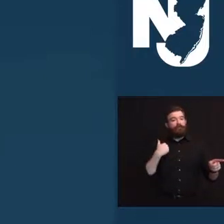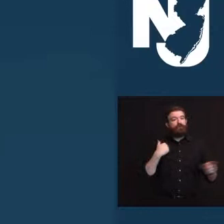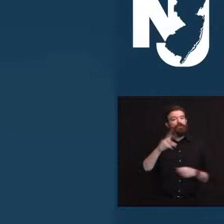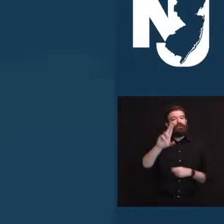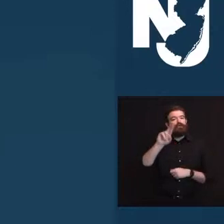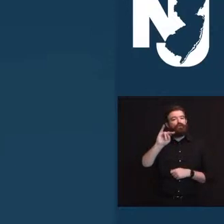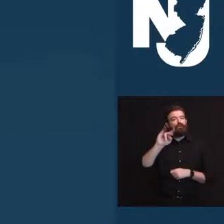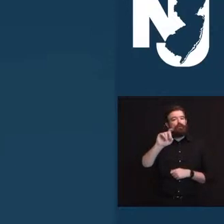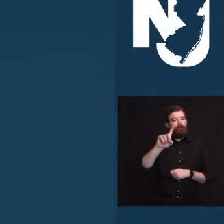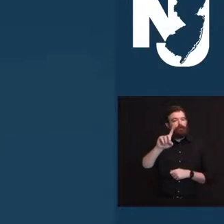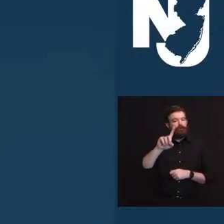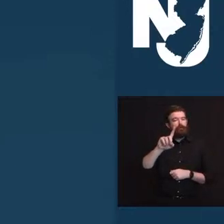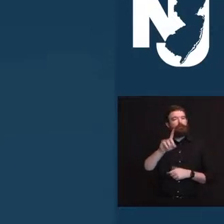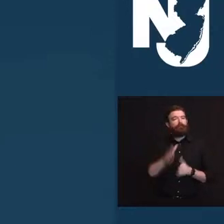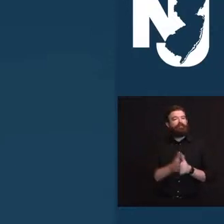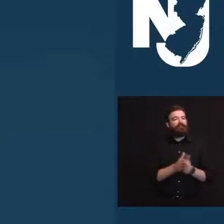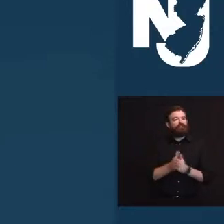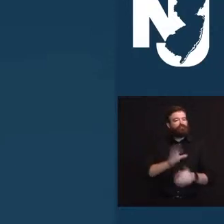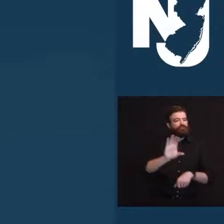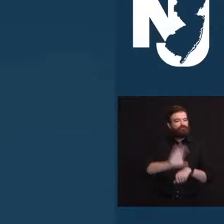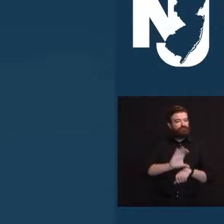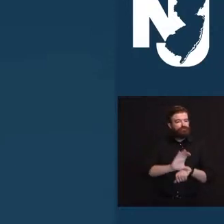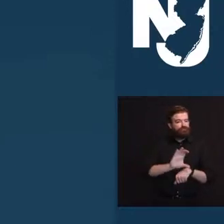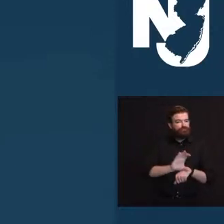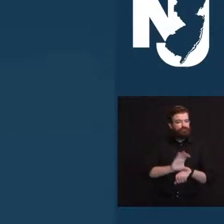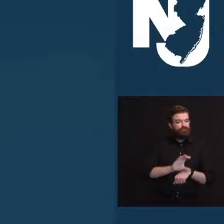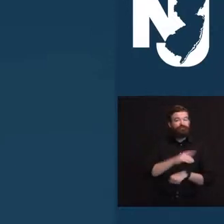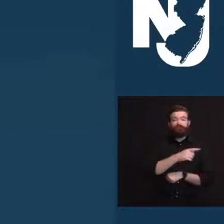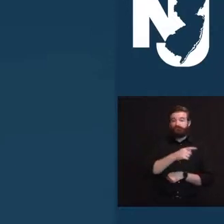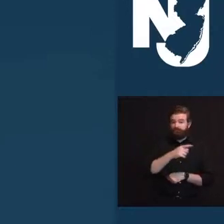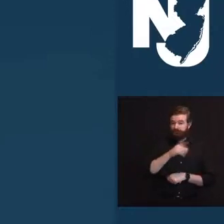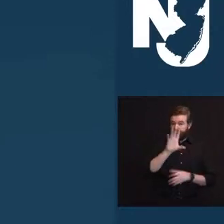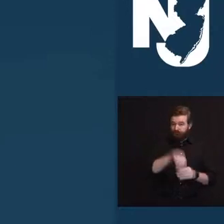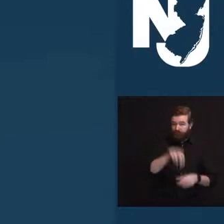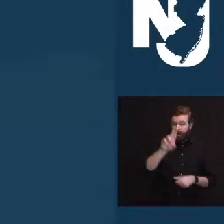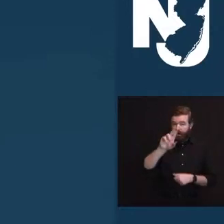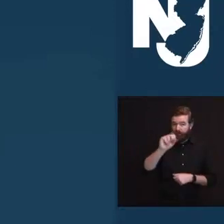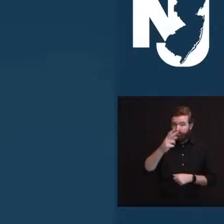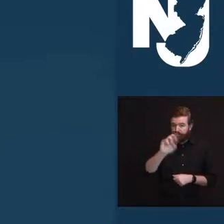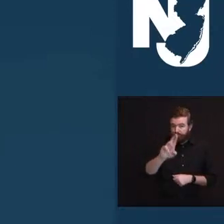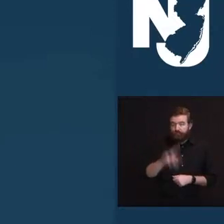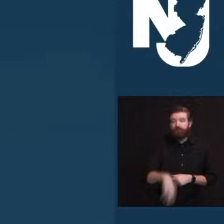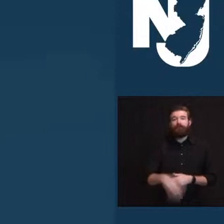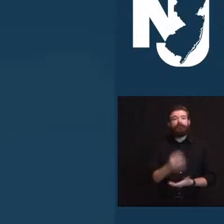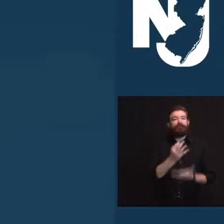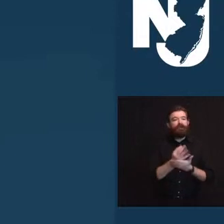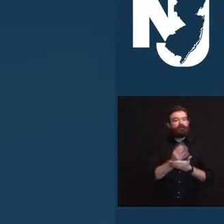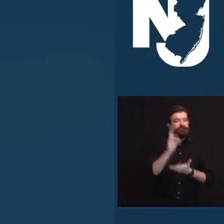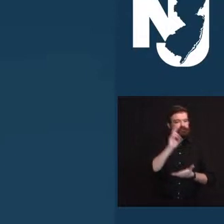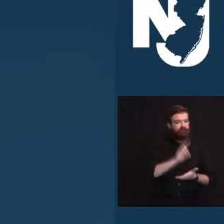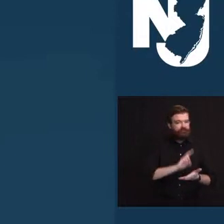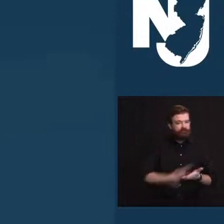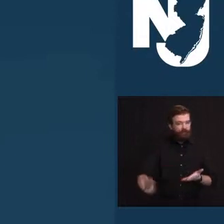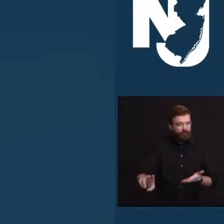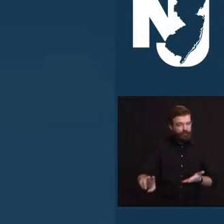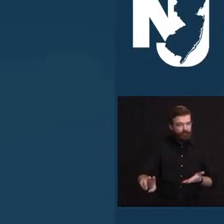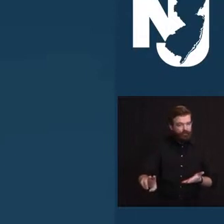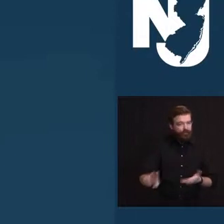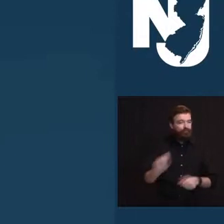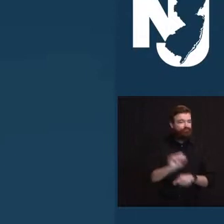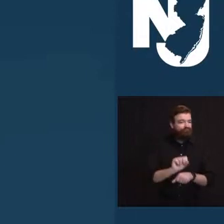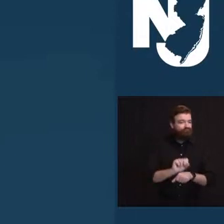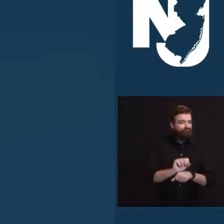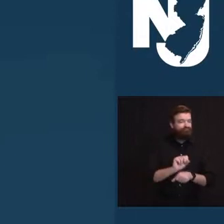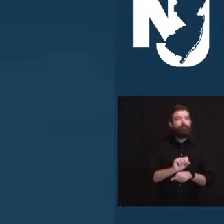usher and served as the church's financial secretary for over 20 years. Paul took on a number of hobbies in his retirement,